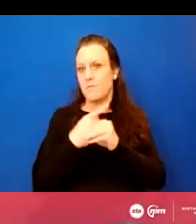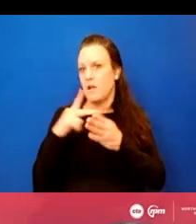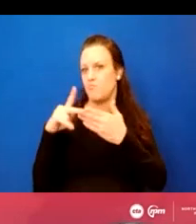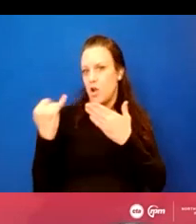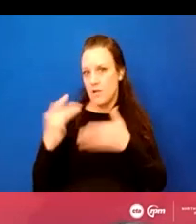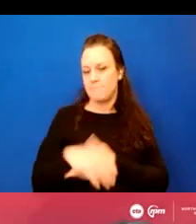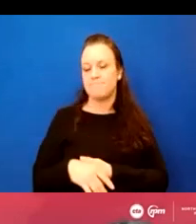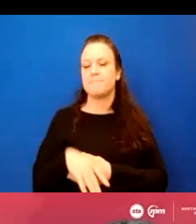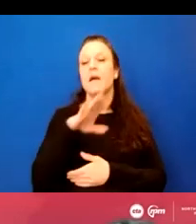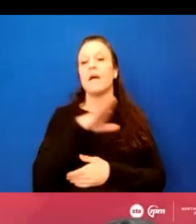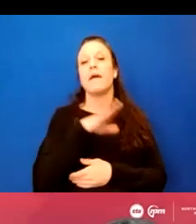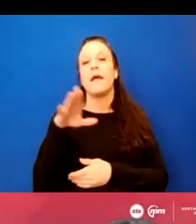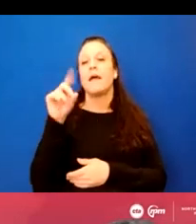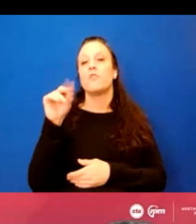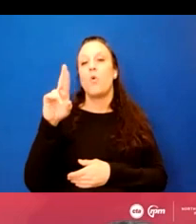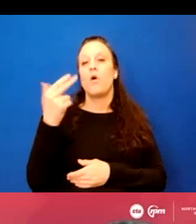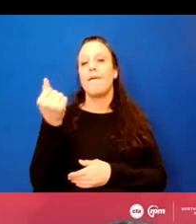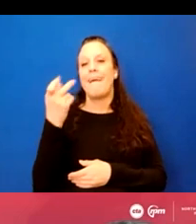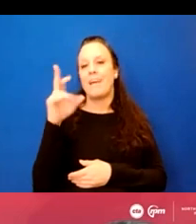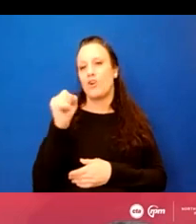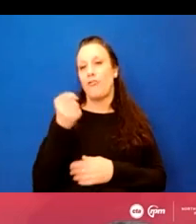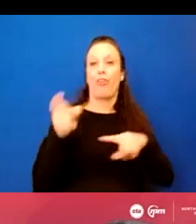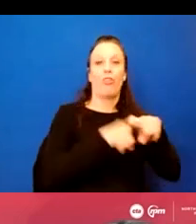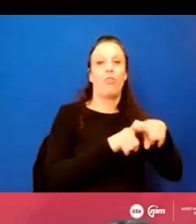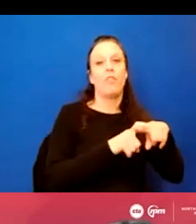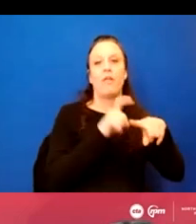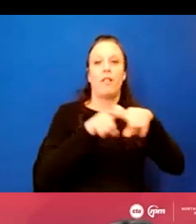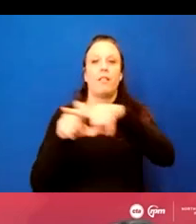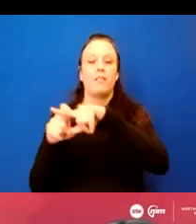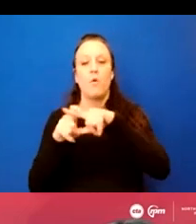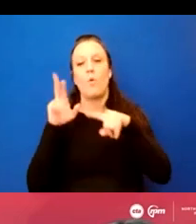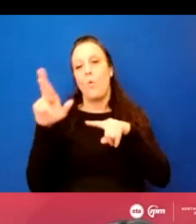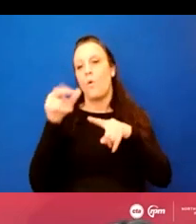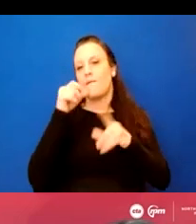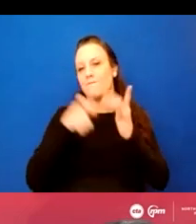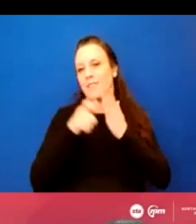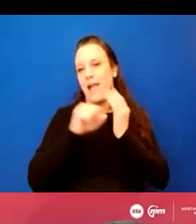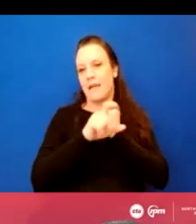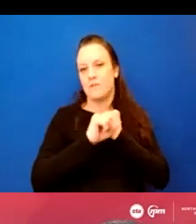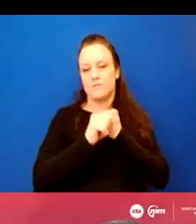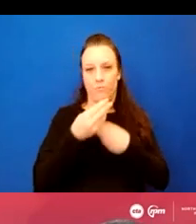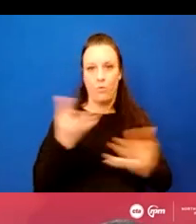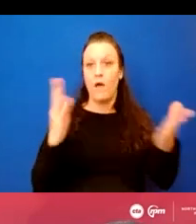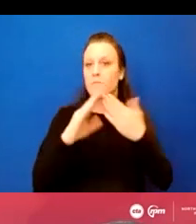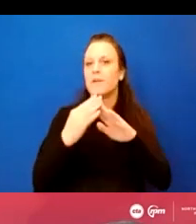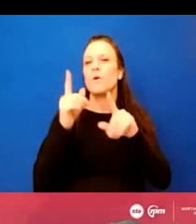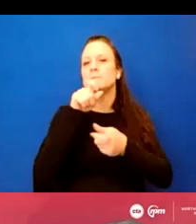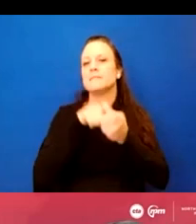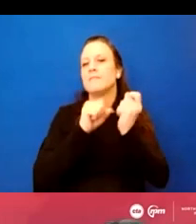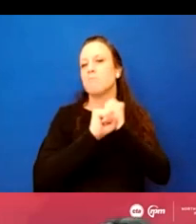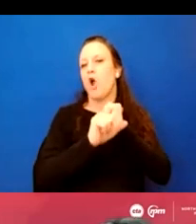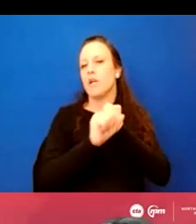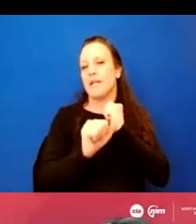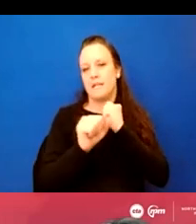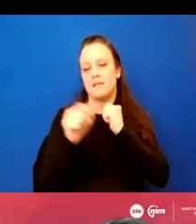as well as door hangers and flyers distributed throughout the community. And of course, specific marketing campaigns, including